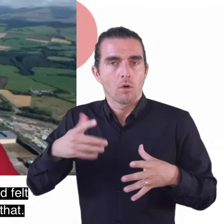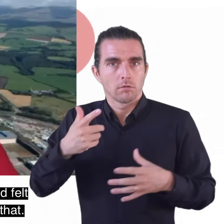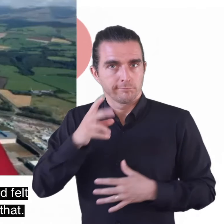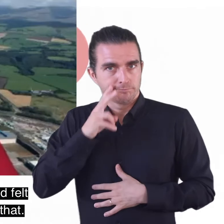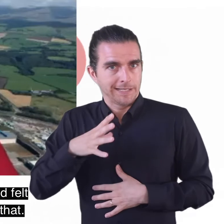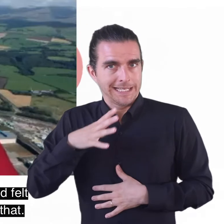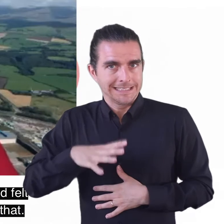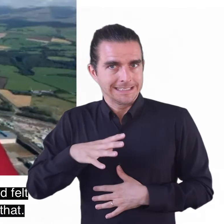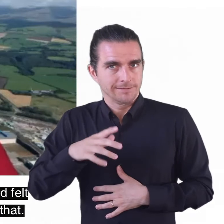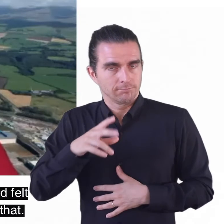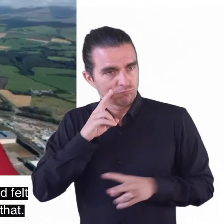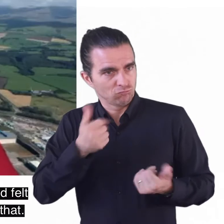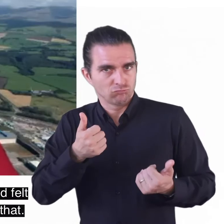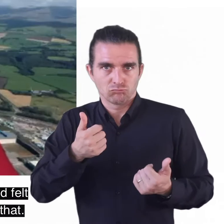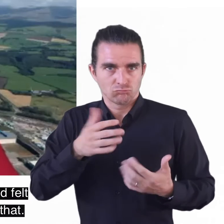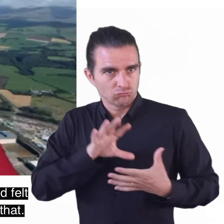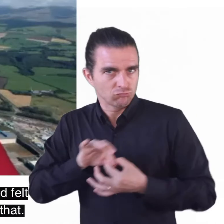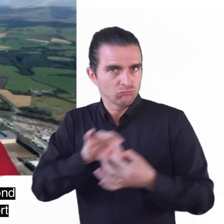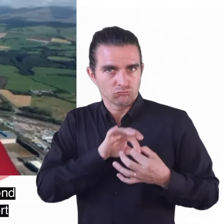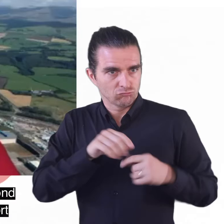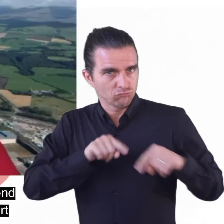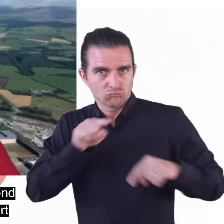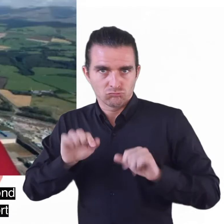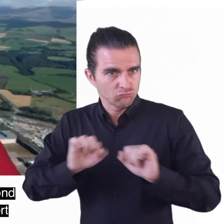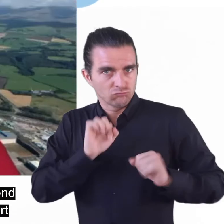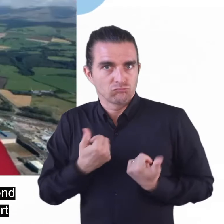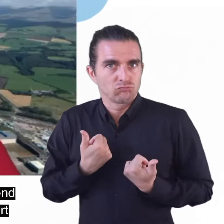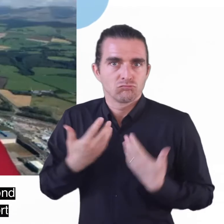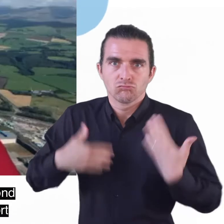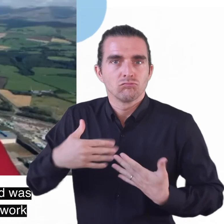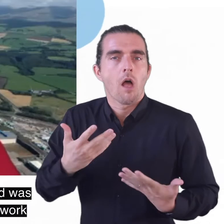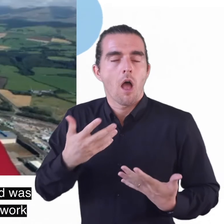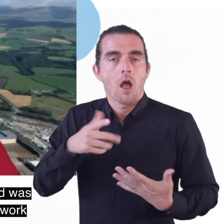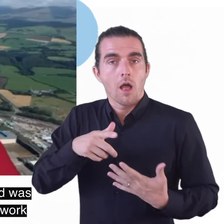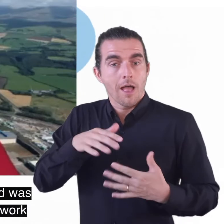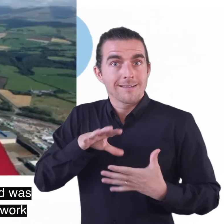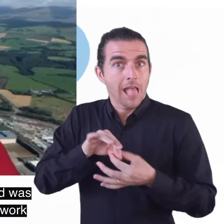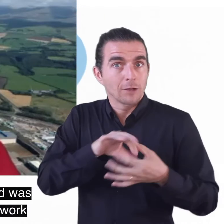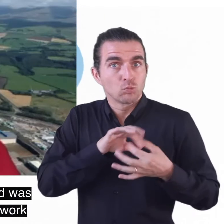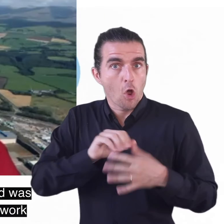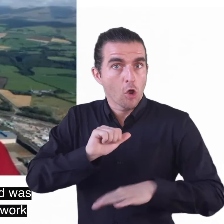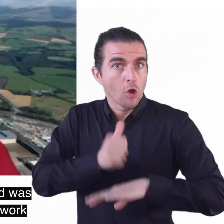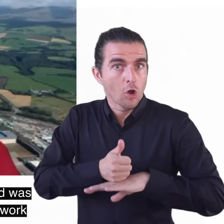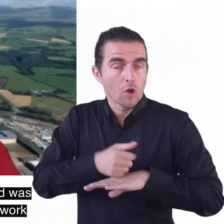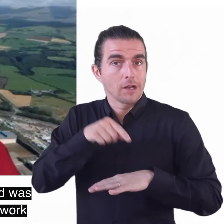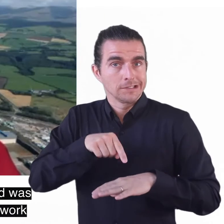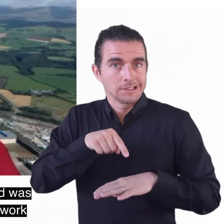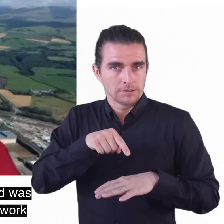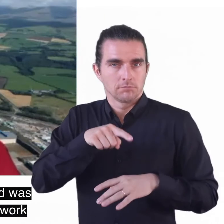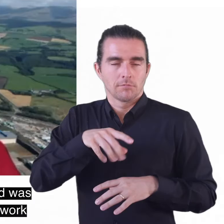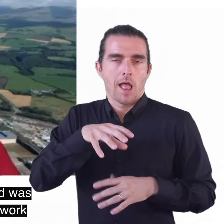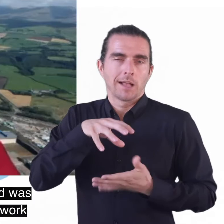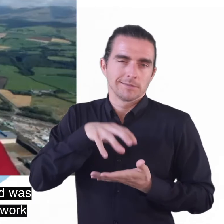a need and felt a commonality around that and actually the second employee-led support network ever established was the site